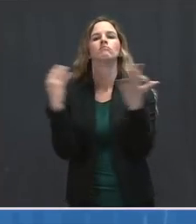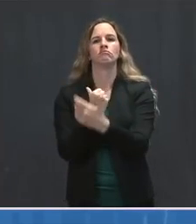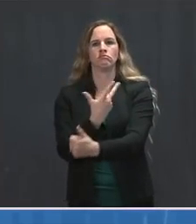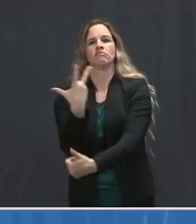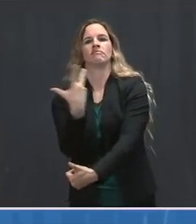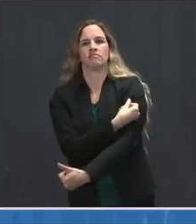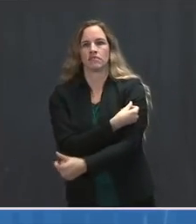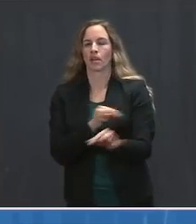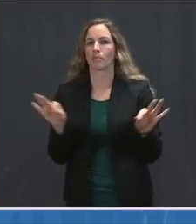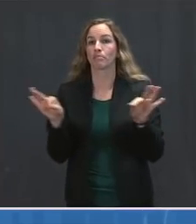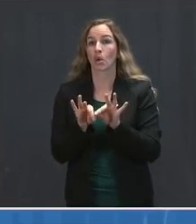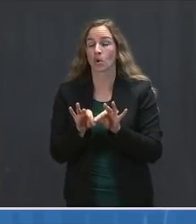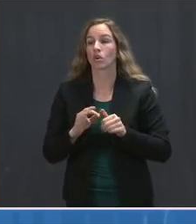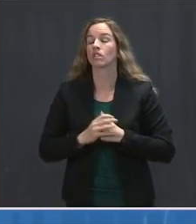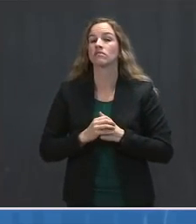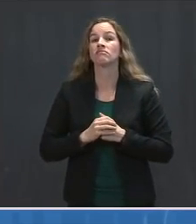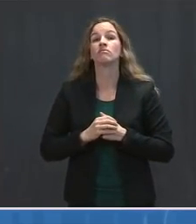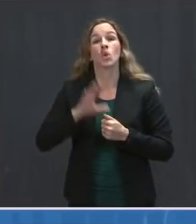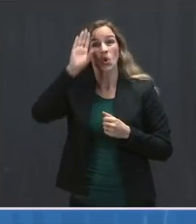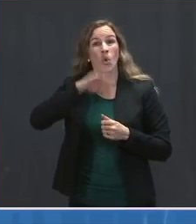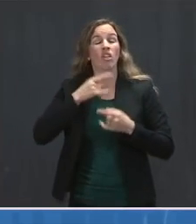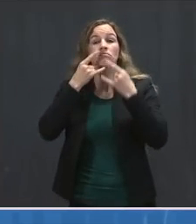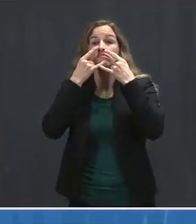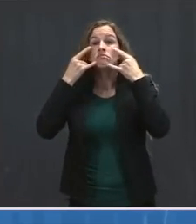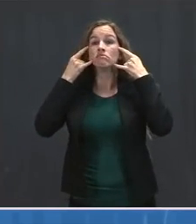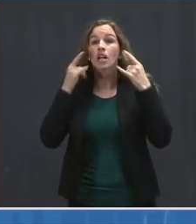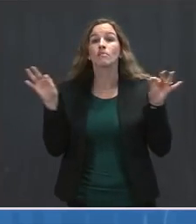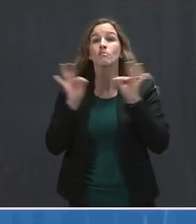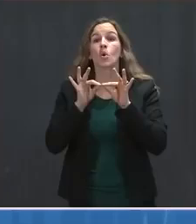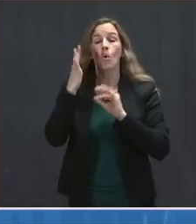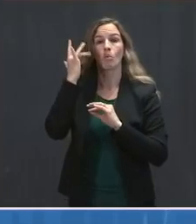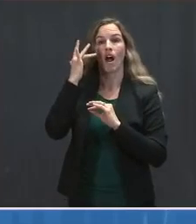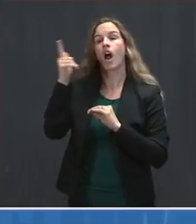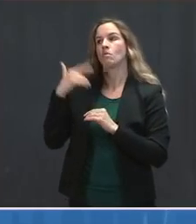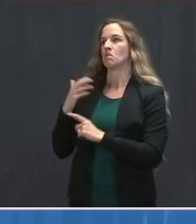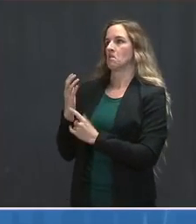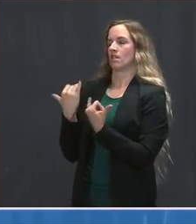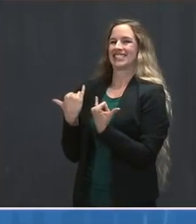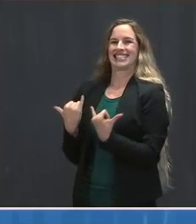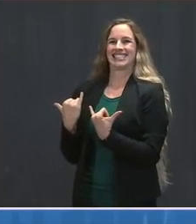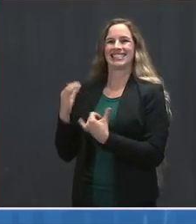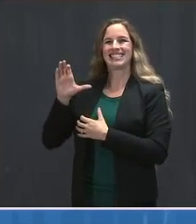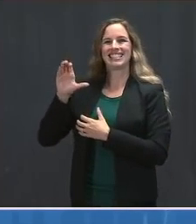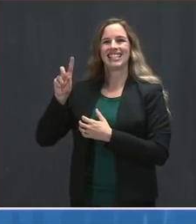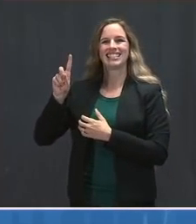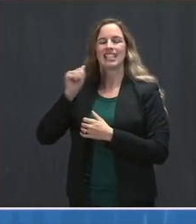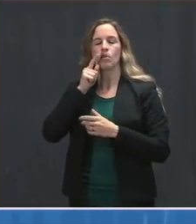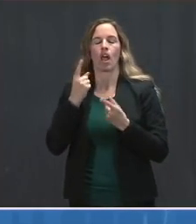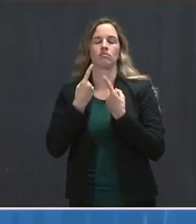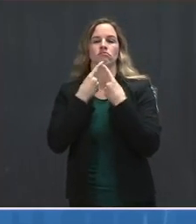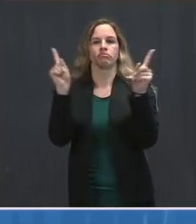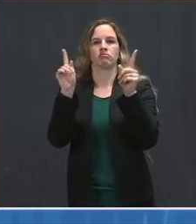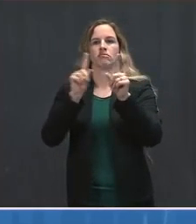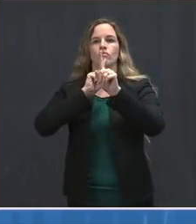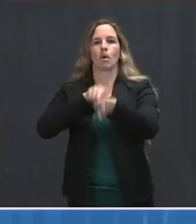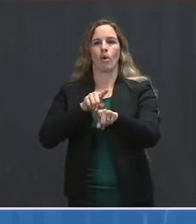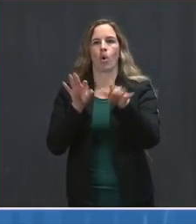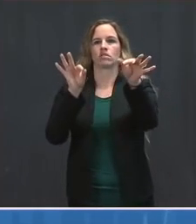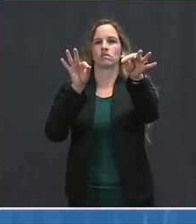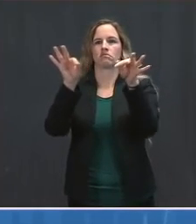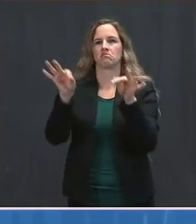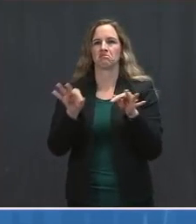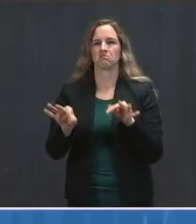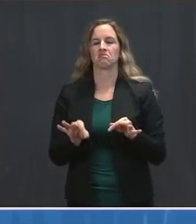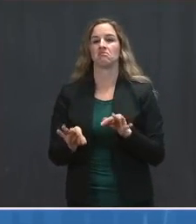underscore the importance of mask wearing. Today, CDC will be releasing two reports in the MMWR that describe the case, the